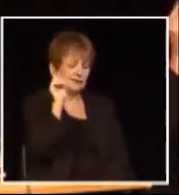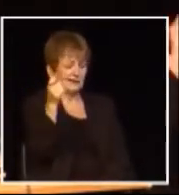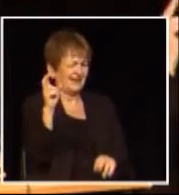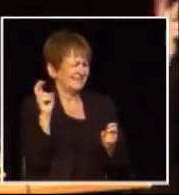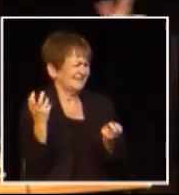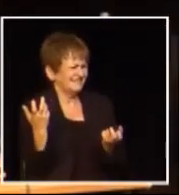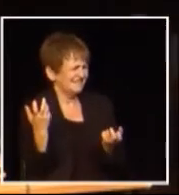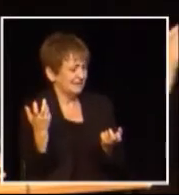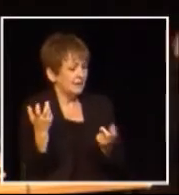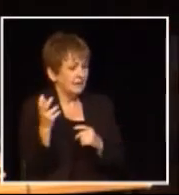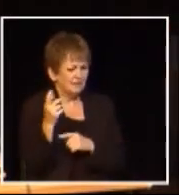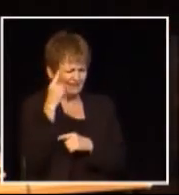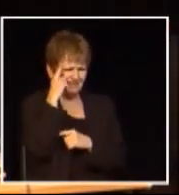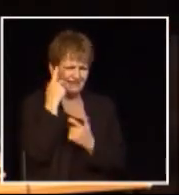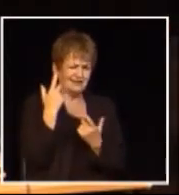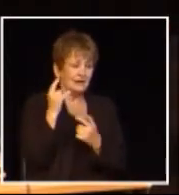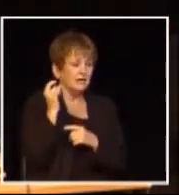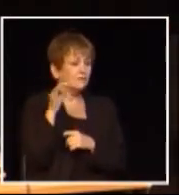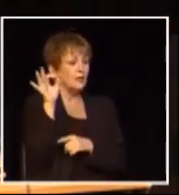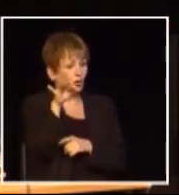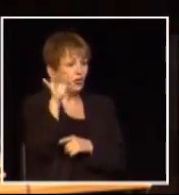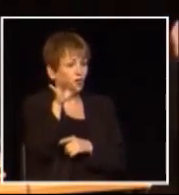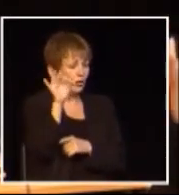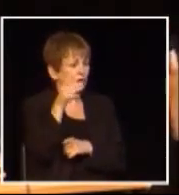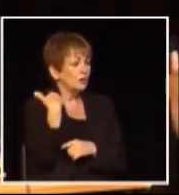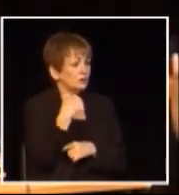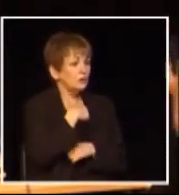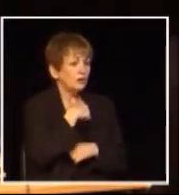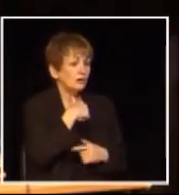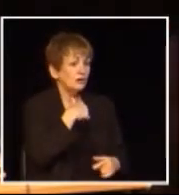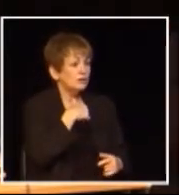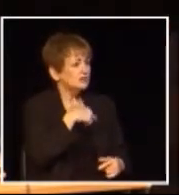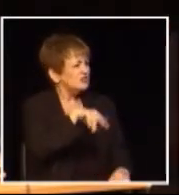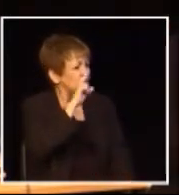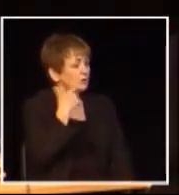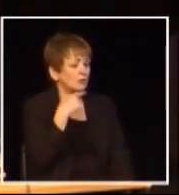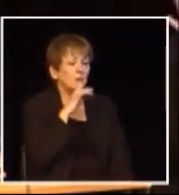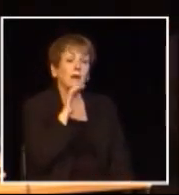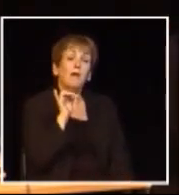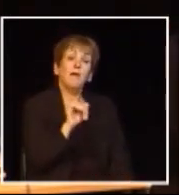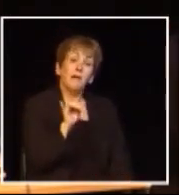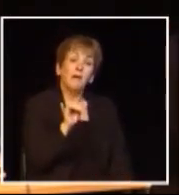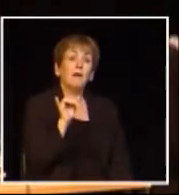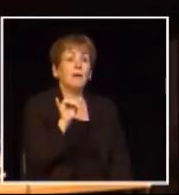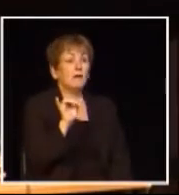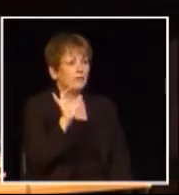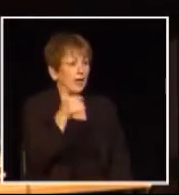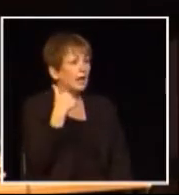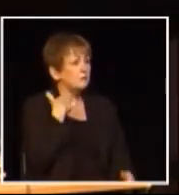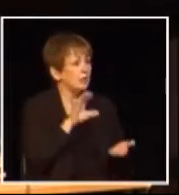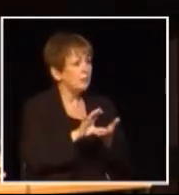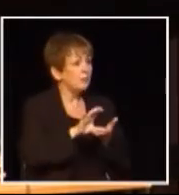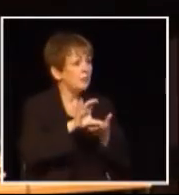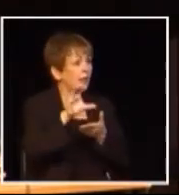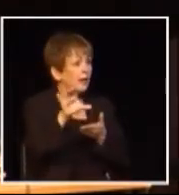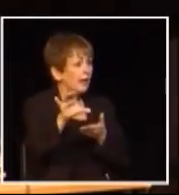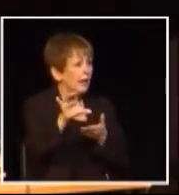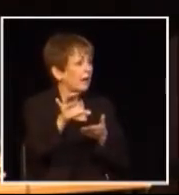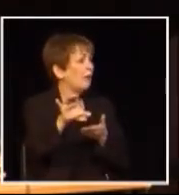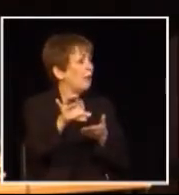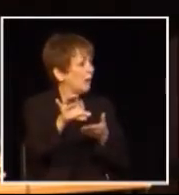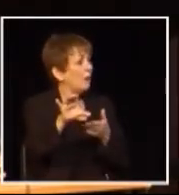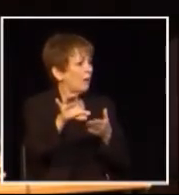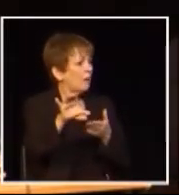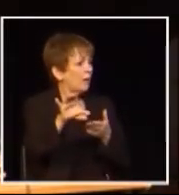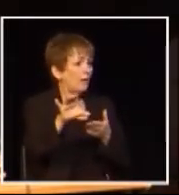but they think that they can buffalo it and if they put it on the television and say it over and over again we're all so stupid we'll just look and go yeah all that